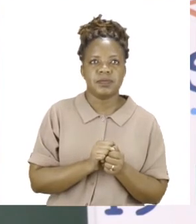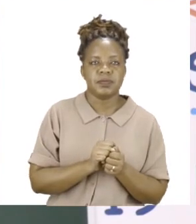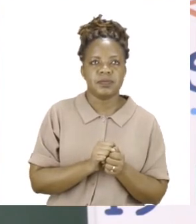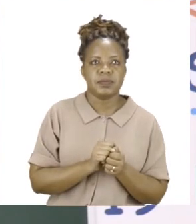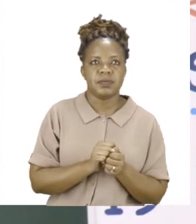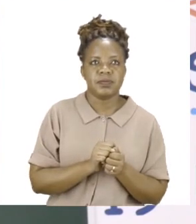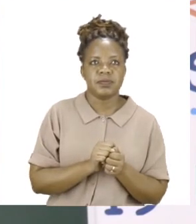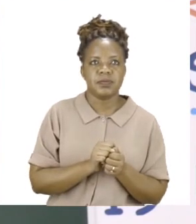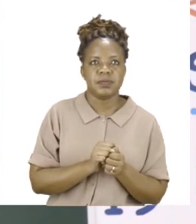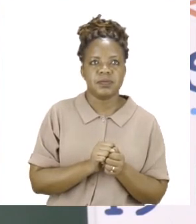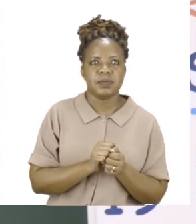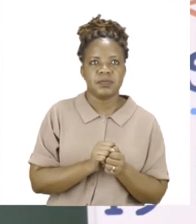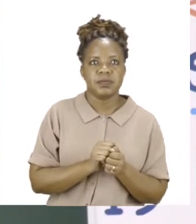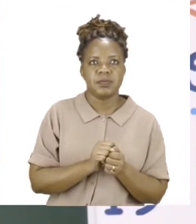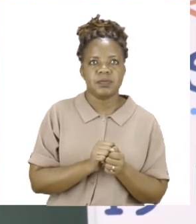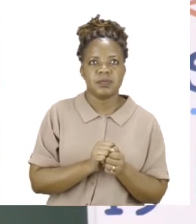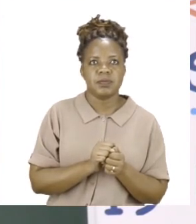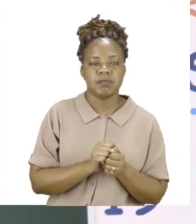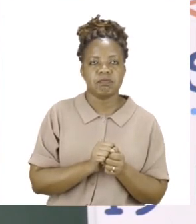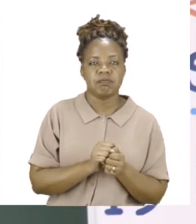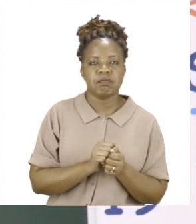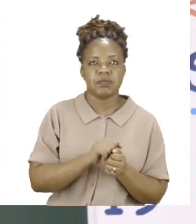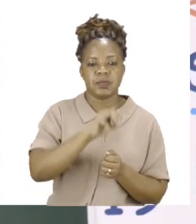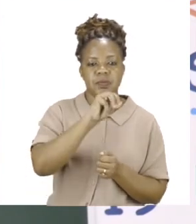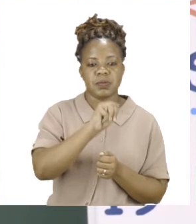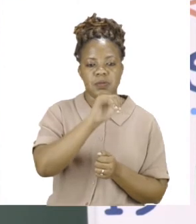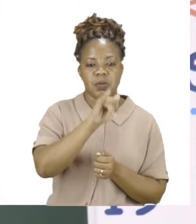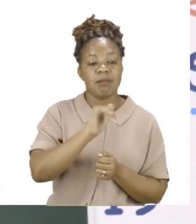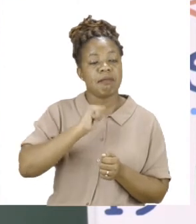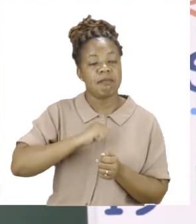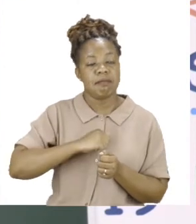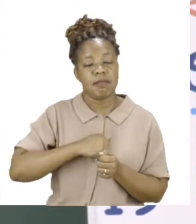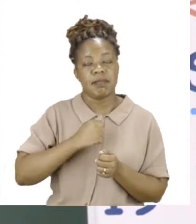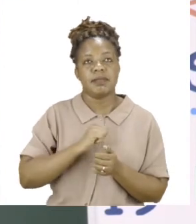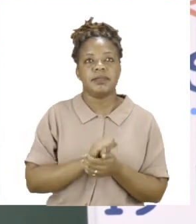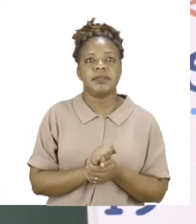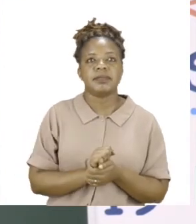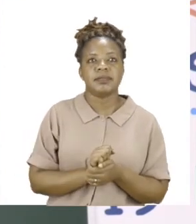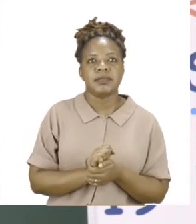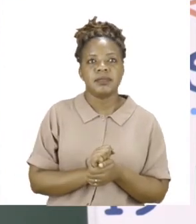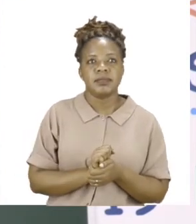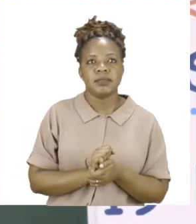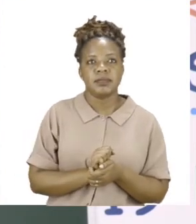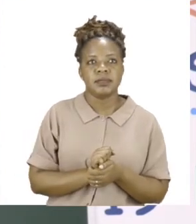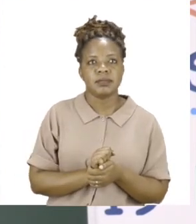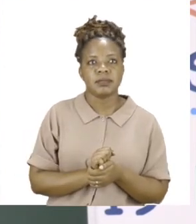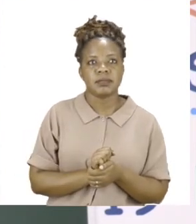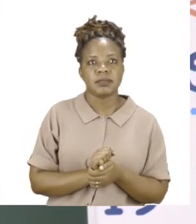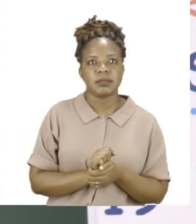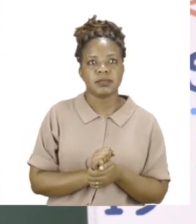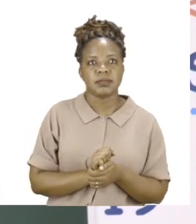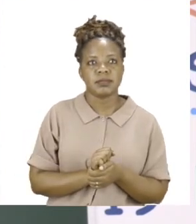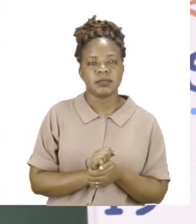And then I'm going to continue with the word my. And I'm going to continue now with